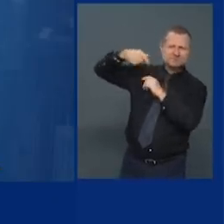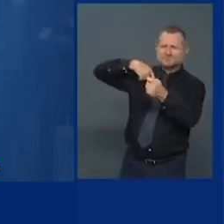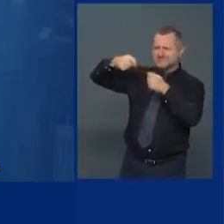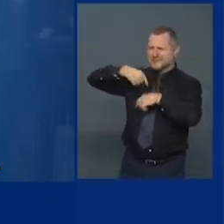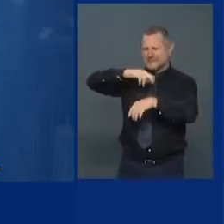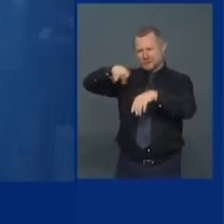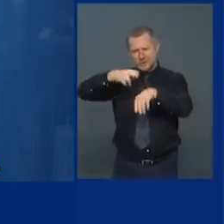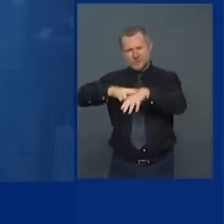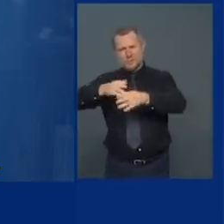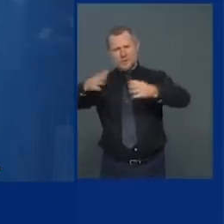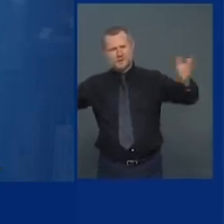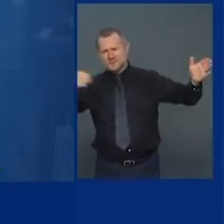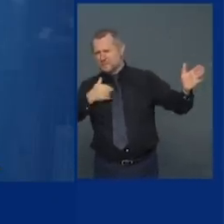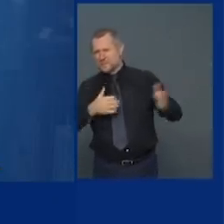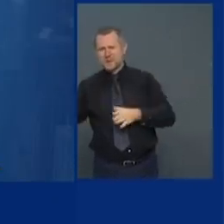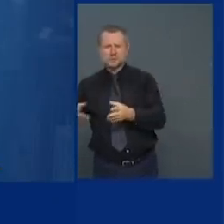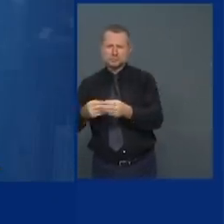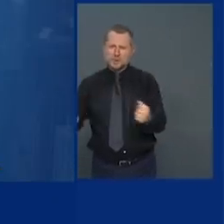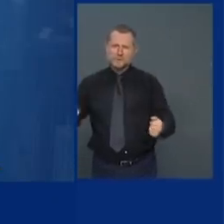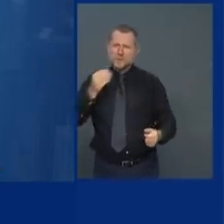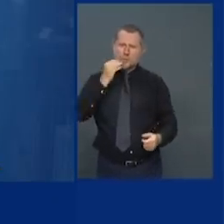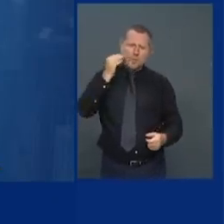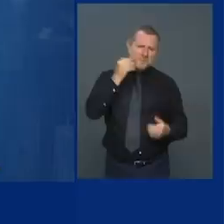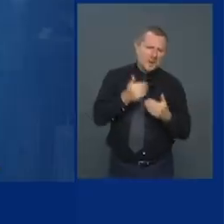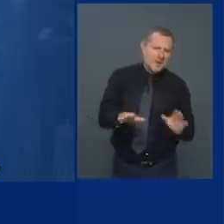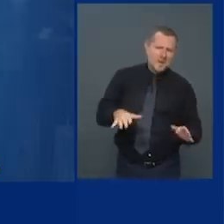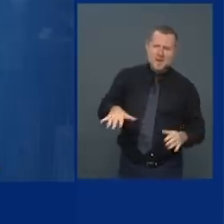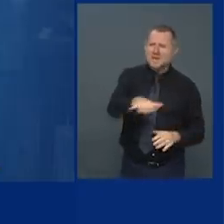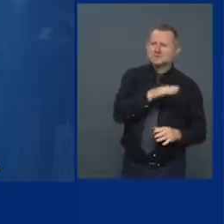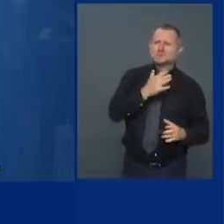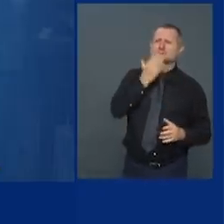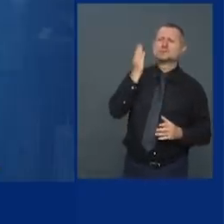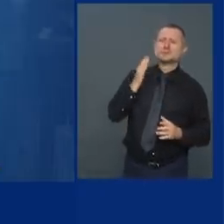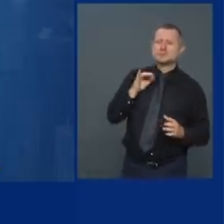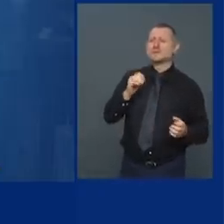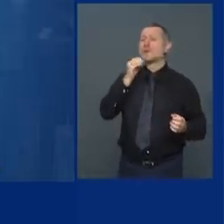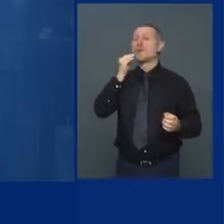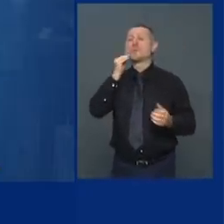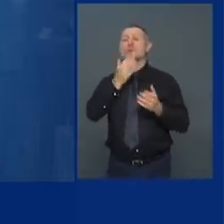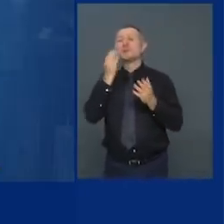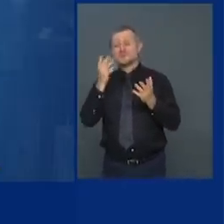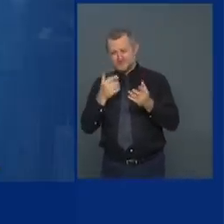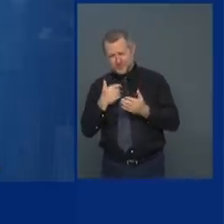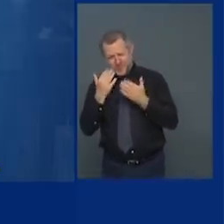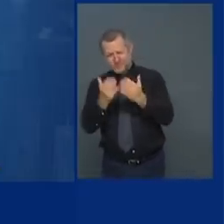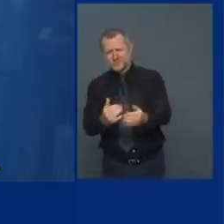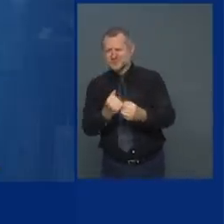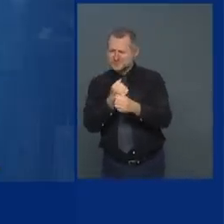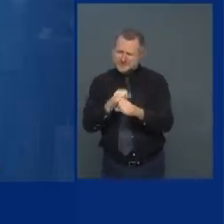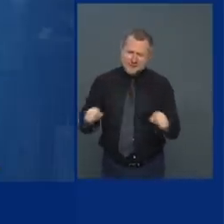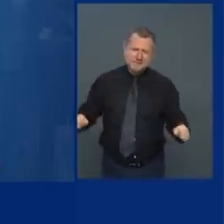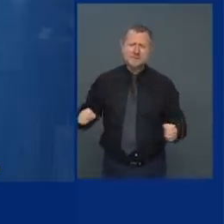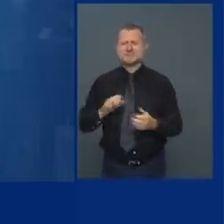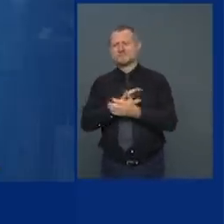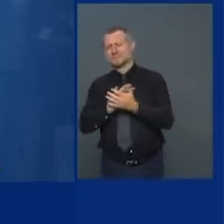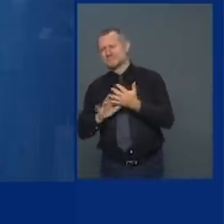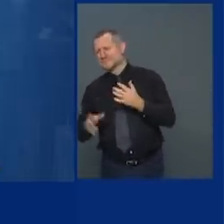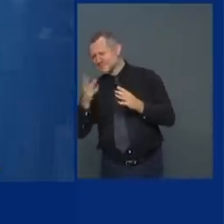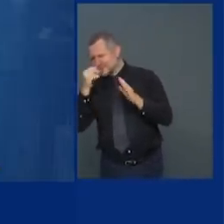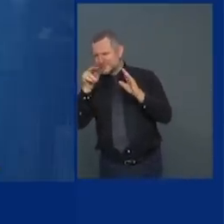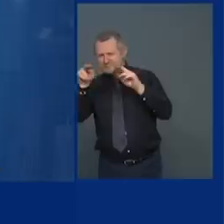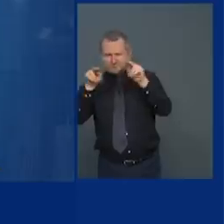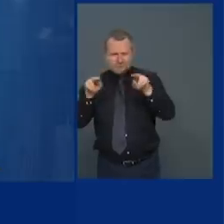homeless people should be offered safe shelters with services